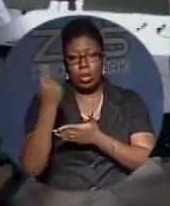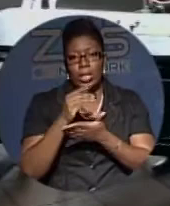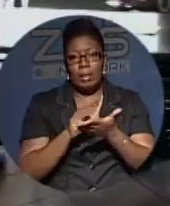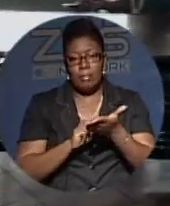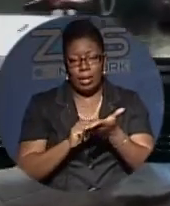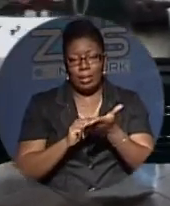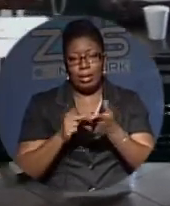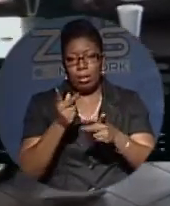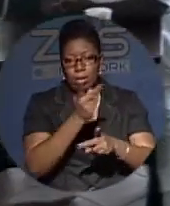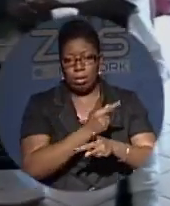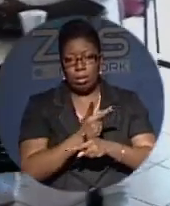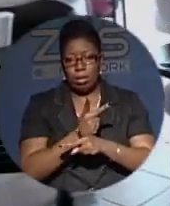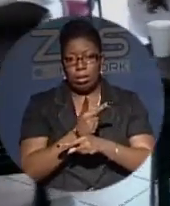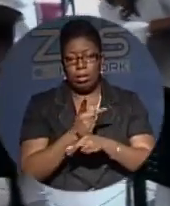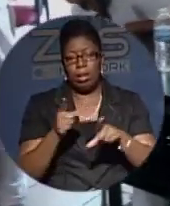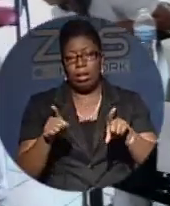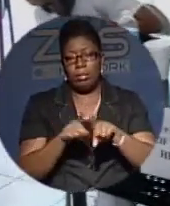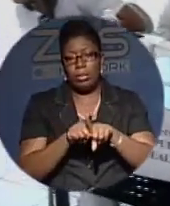management and education.